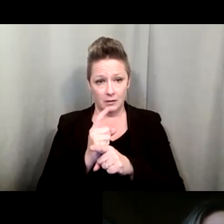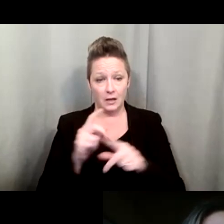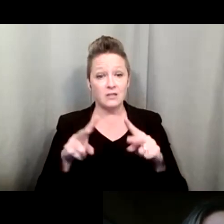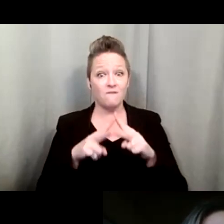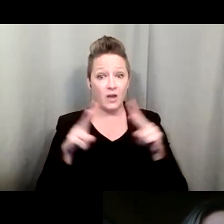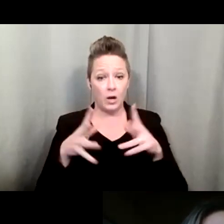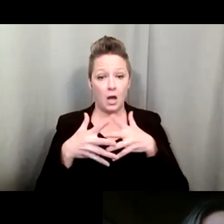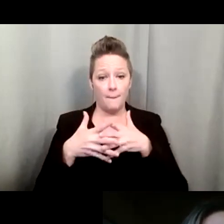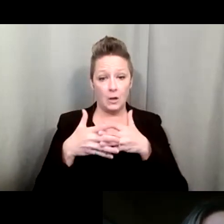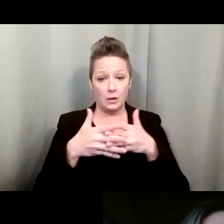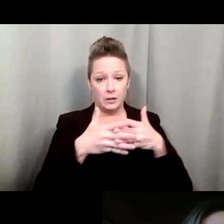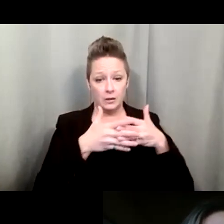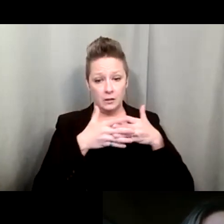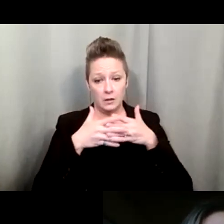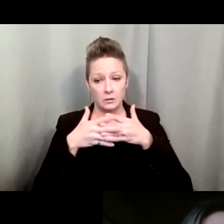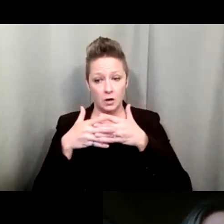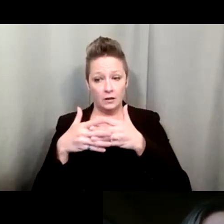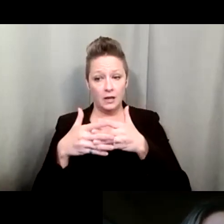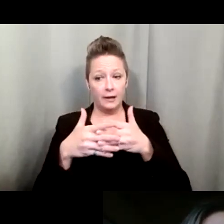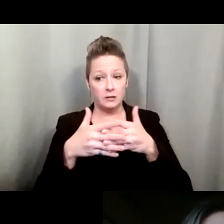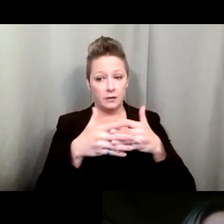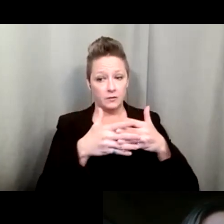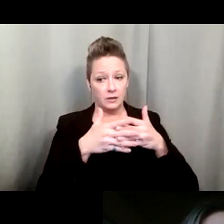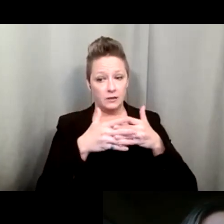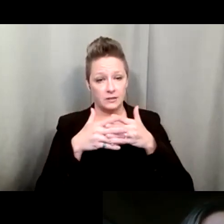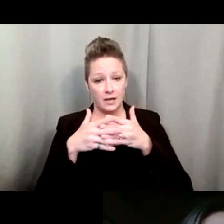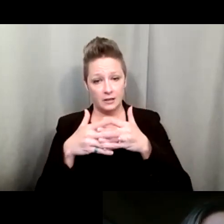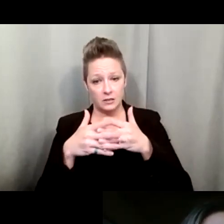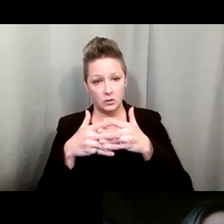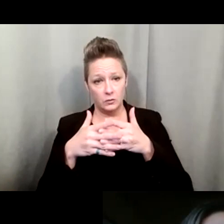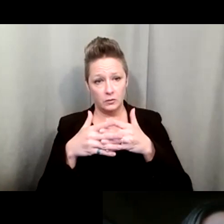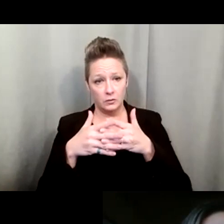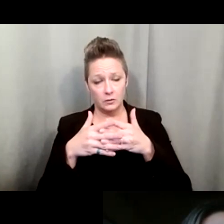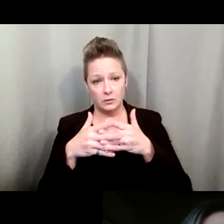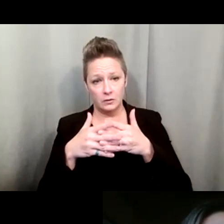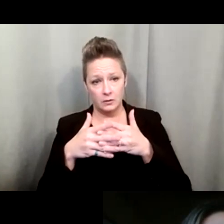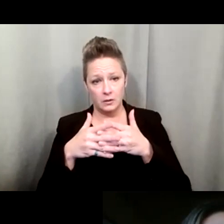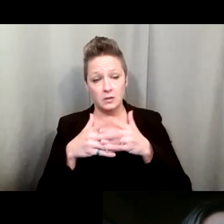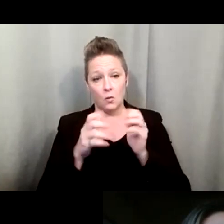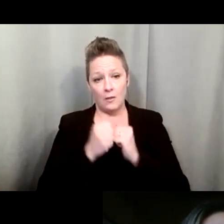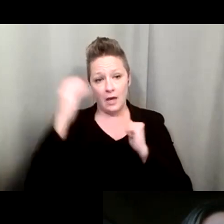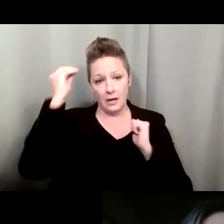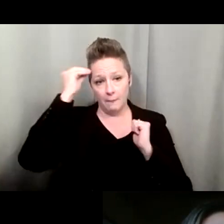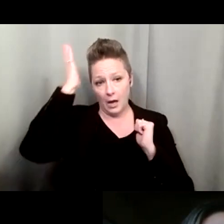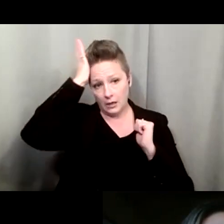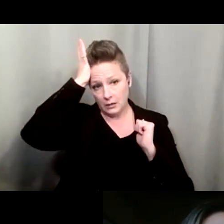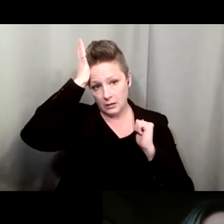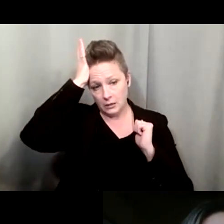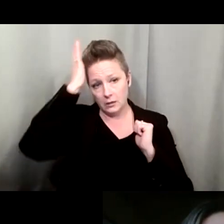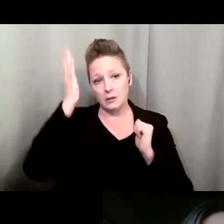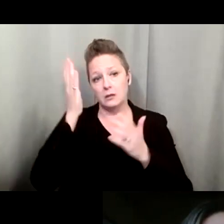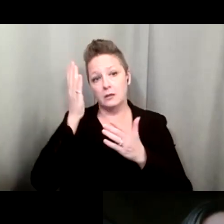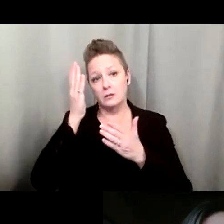society standard. And so with that in mind, you know, there are folks